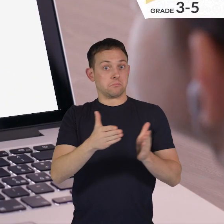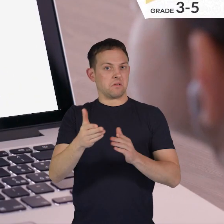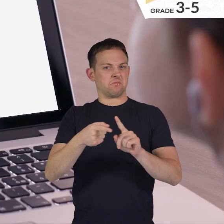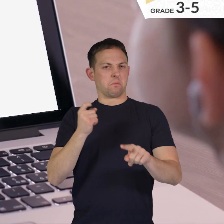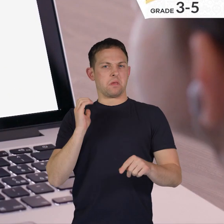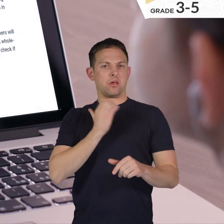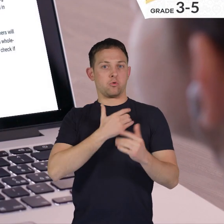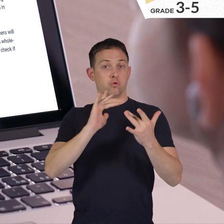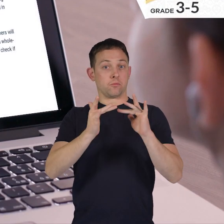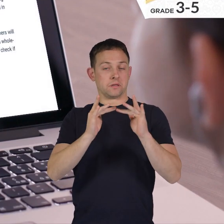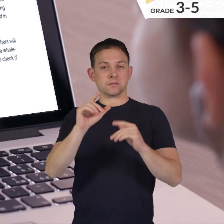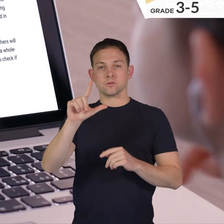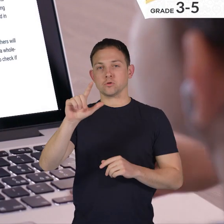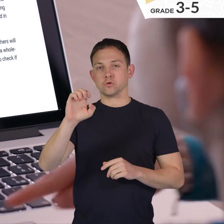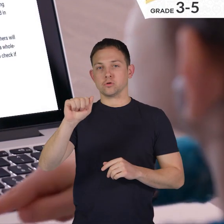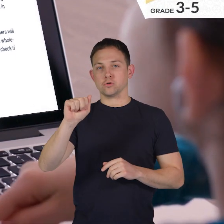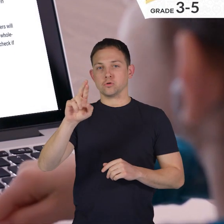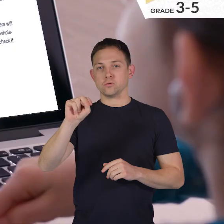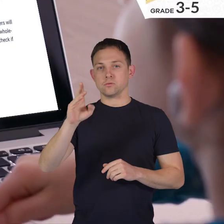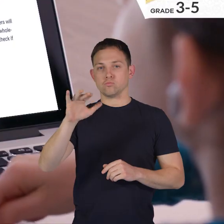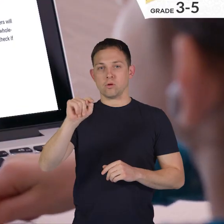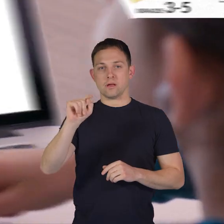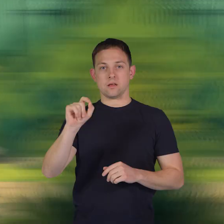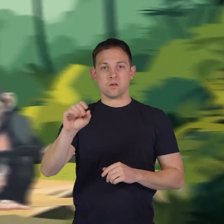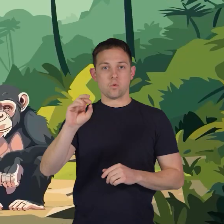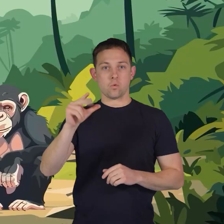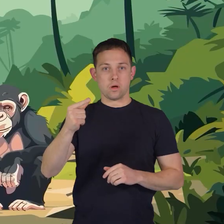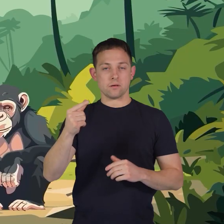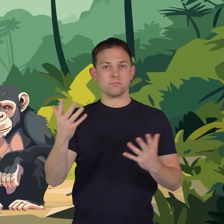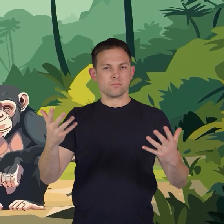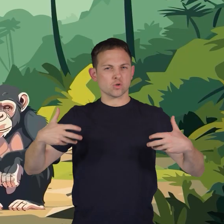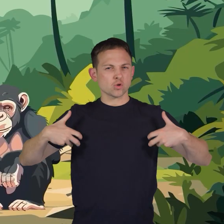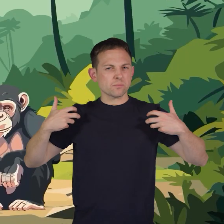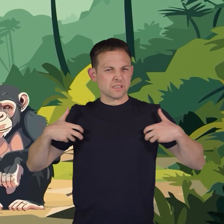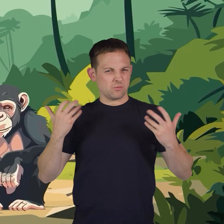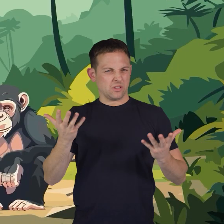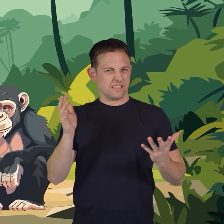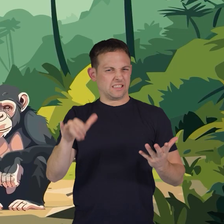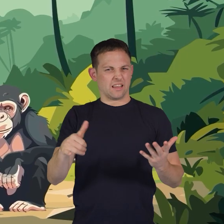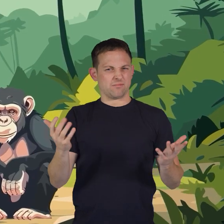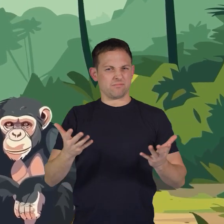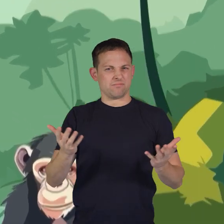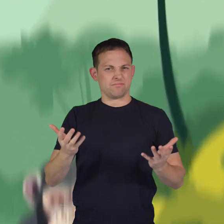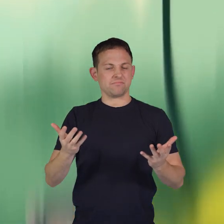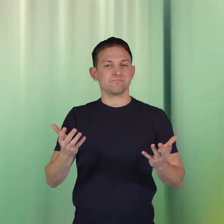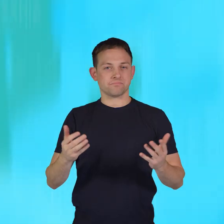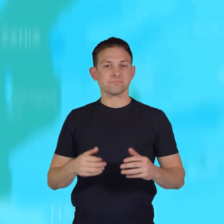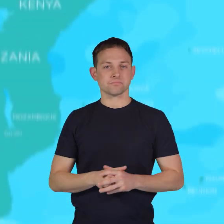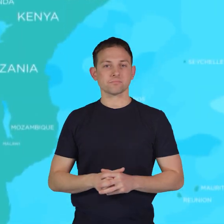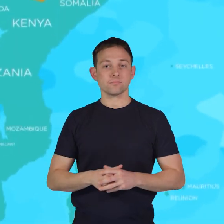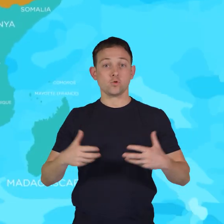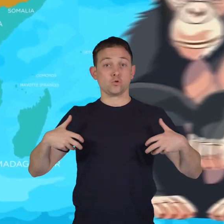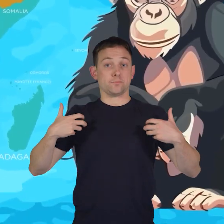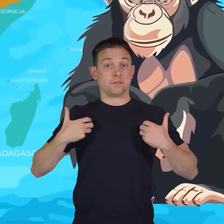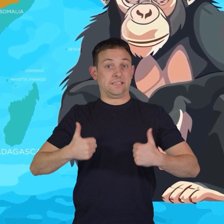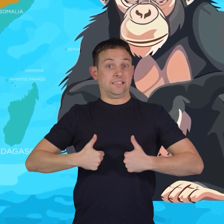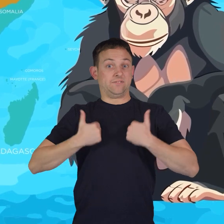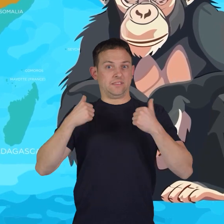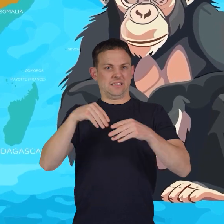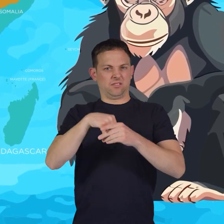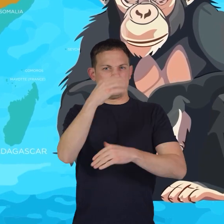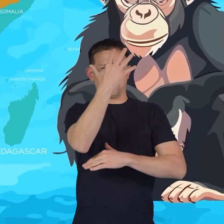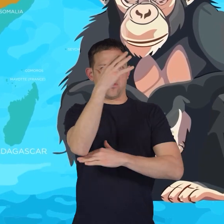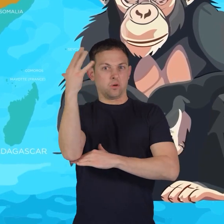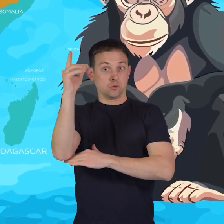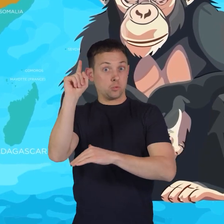plan from our website learnbrite.org what is a chimpanzee chimpanzees